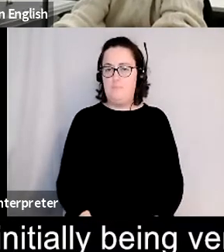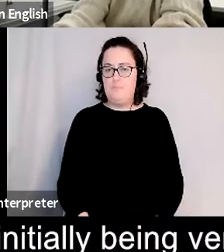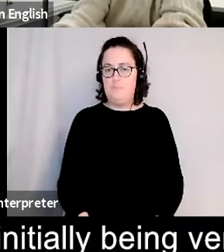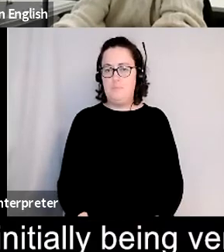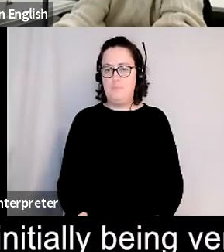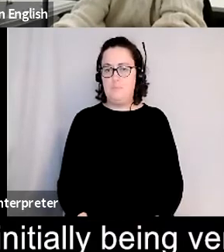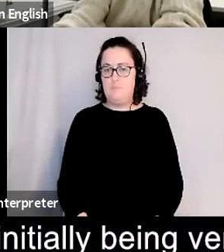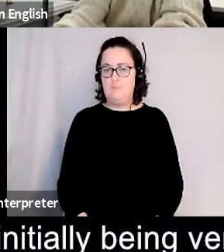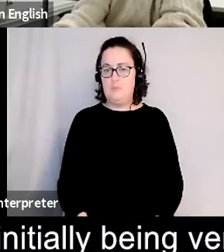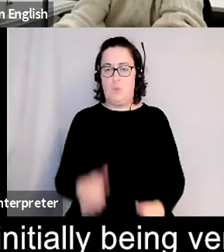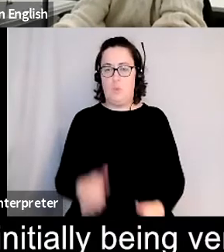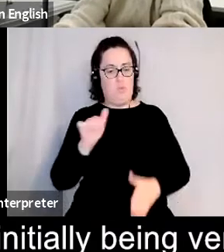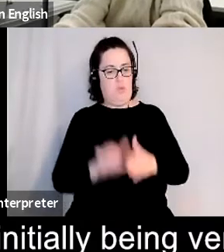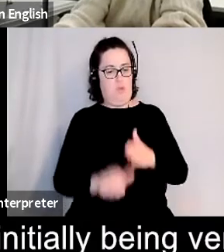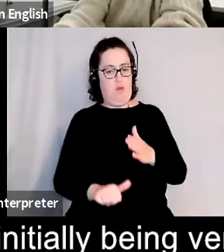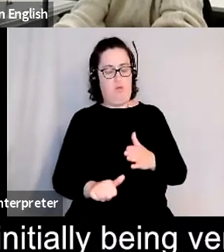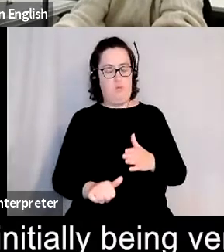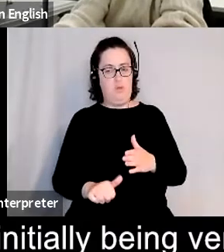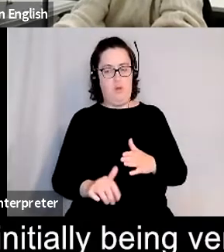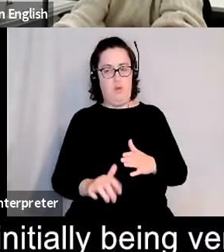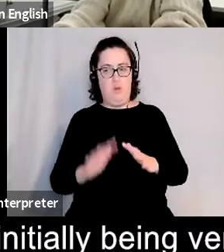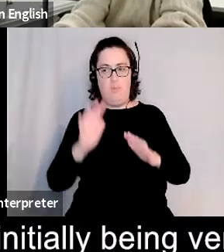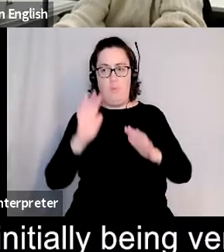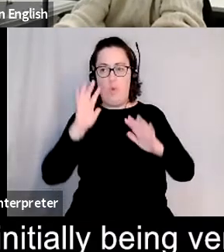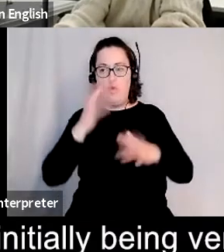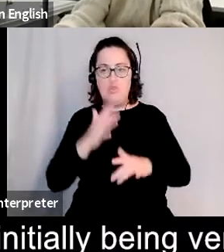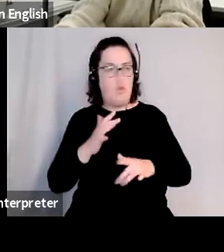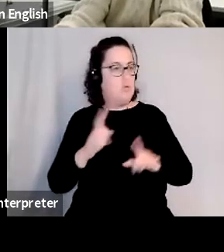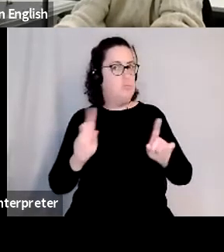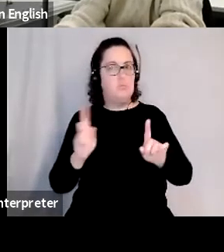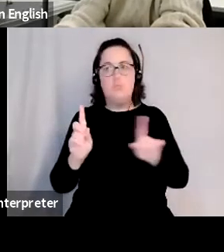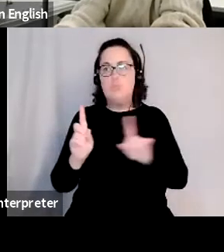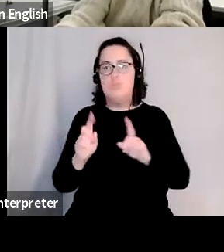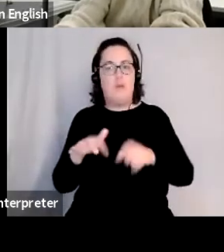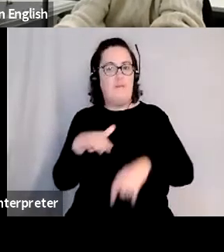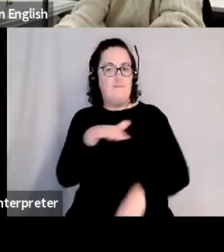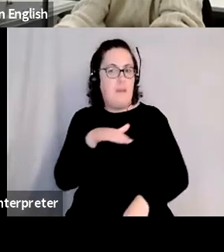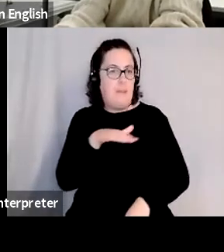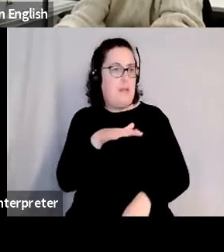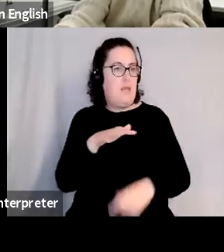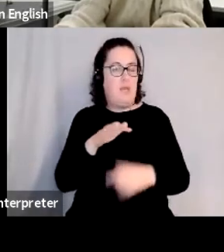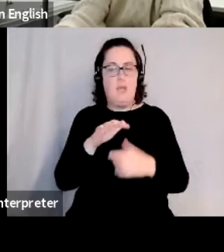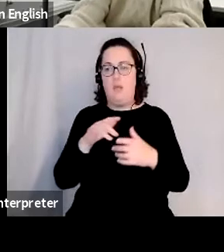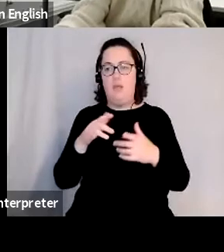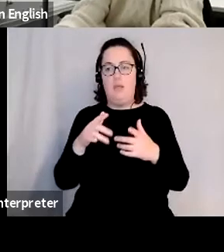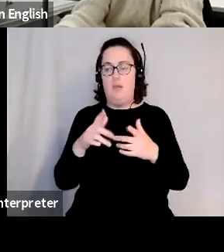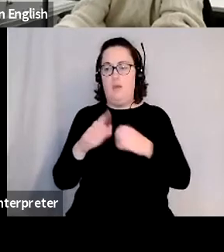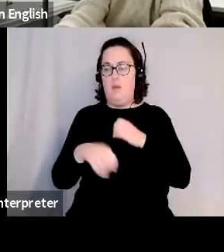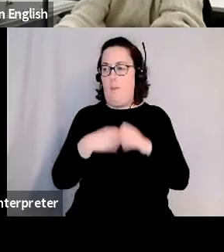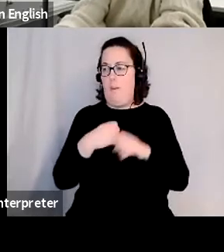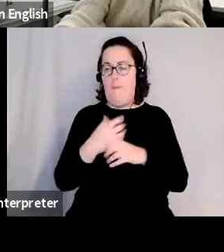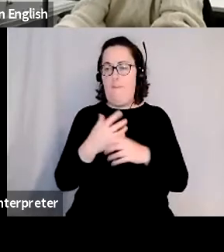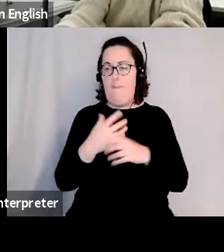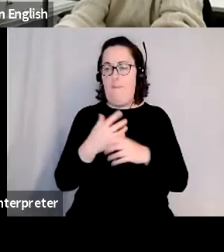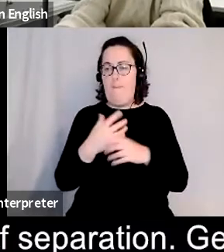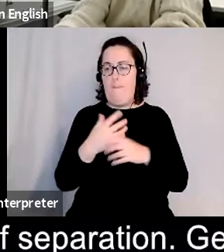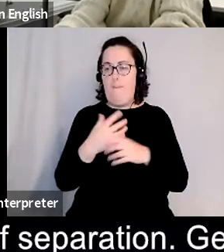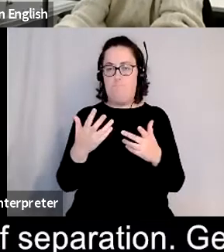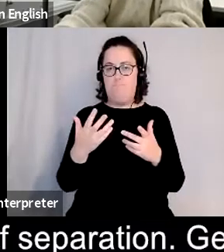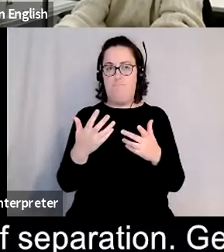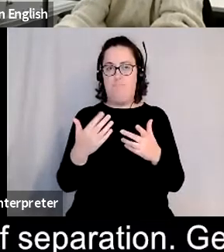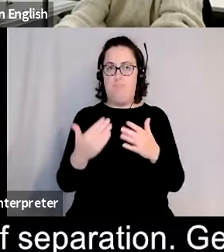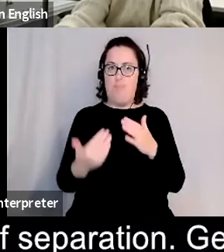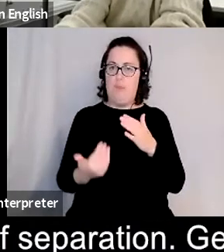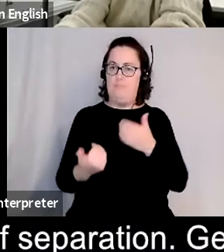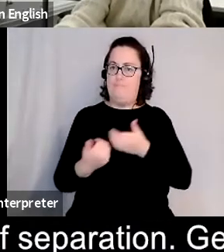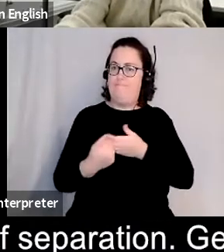suppose initially being very much more concerned with what was happening with family and you know getting used to that